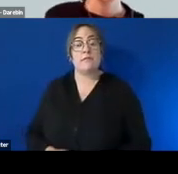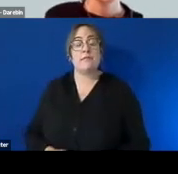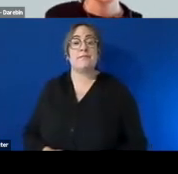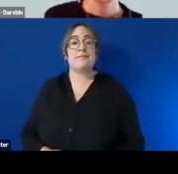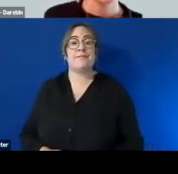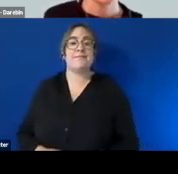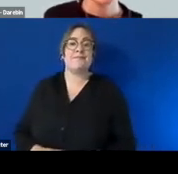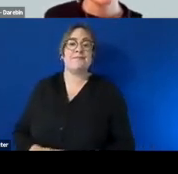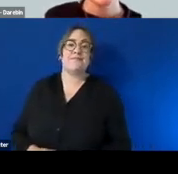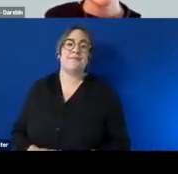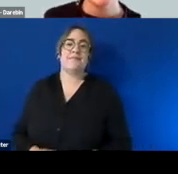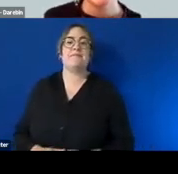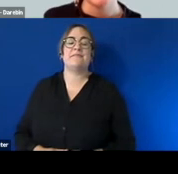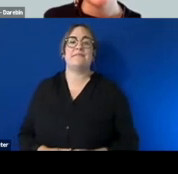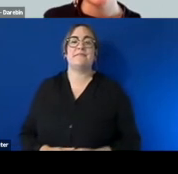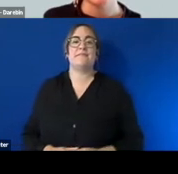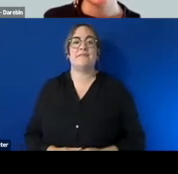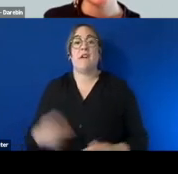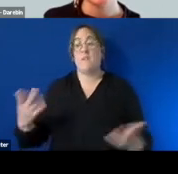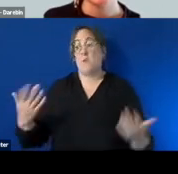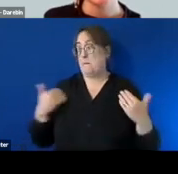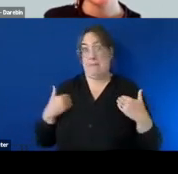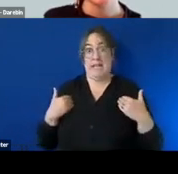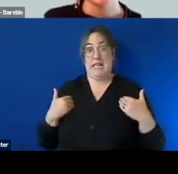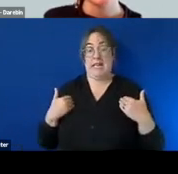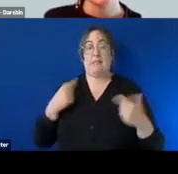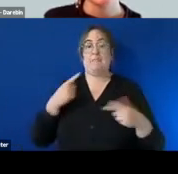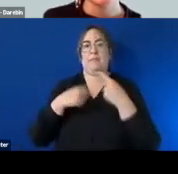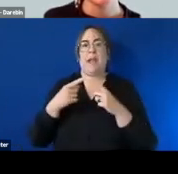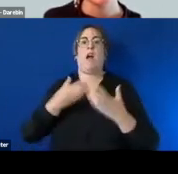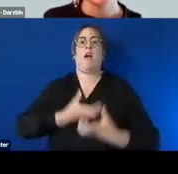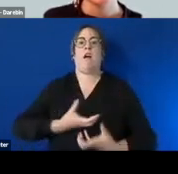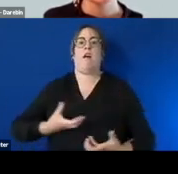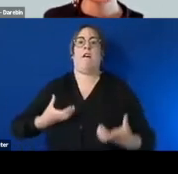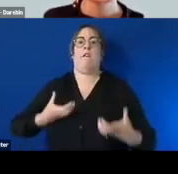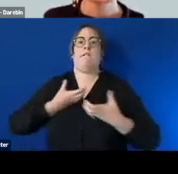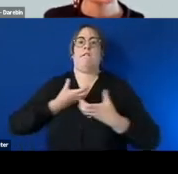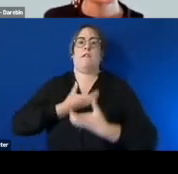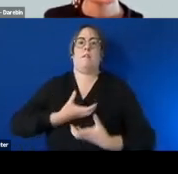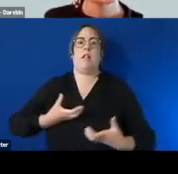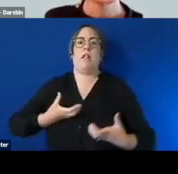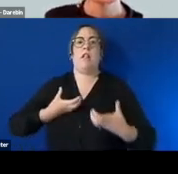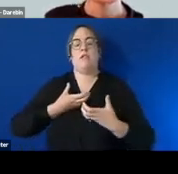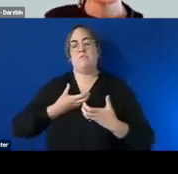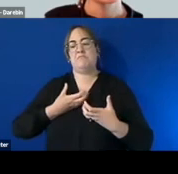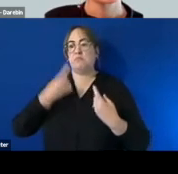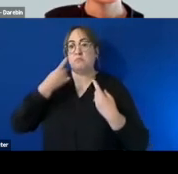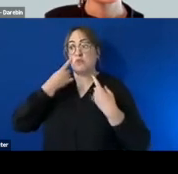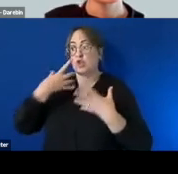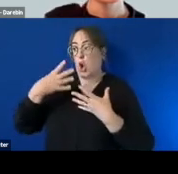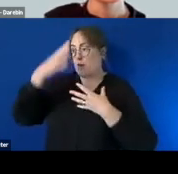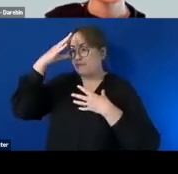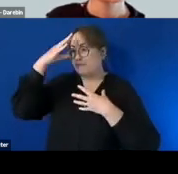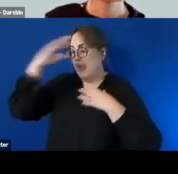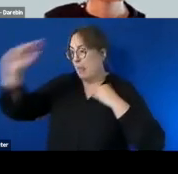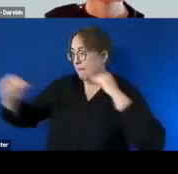uh again you know embracing it's all about being comfortable um showing empathy understanding